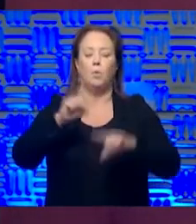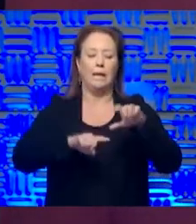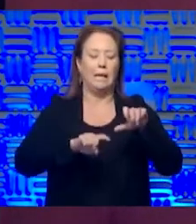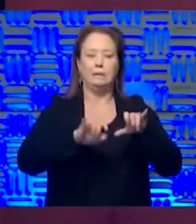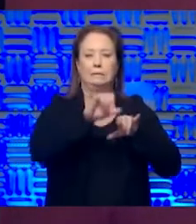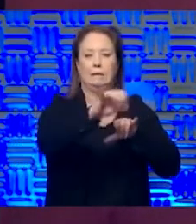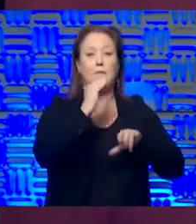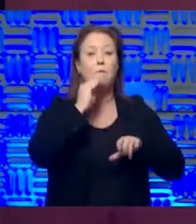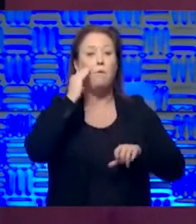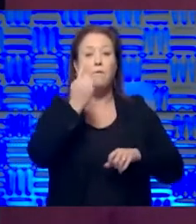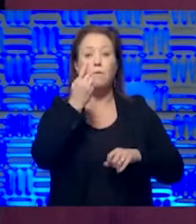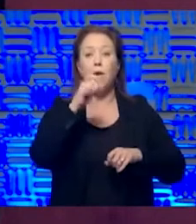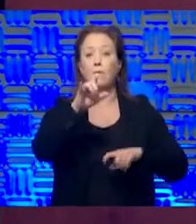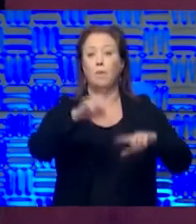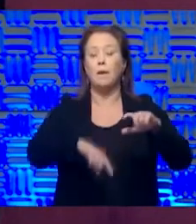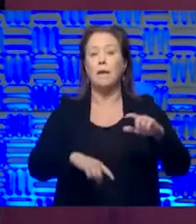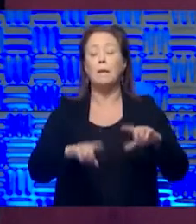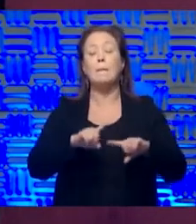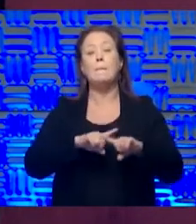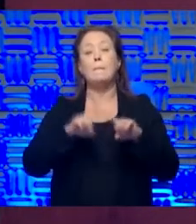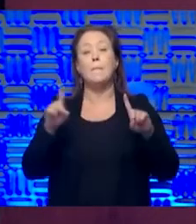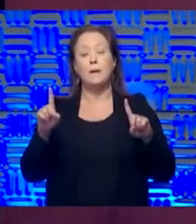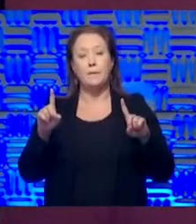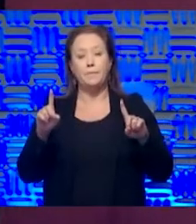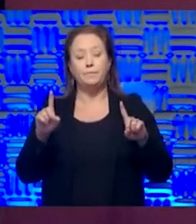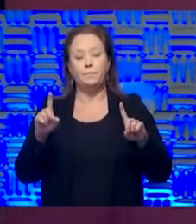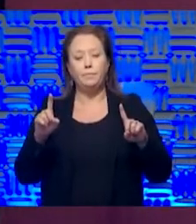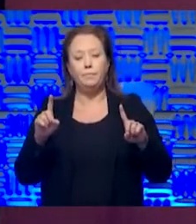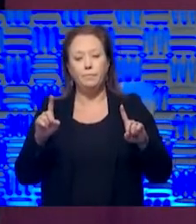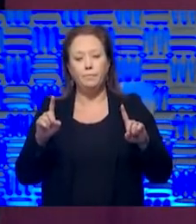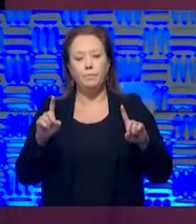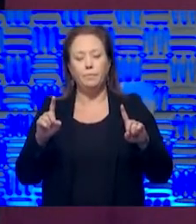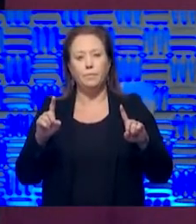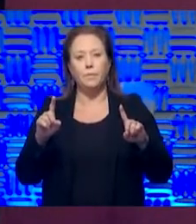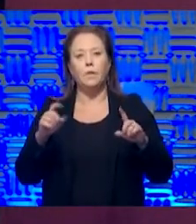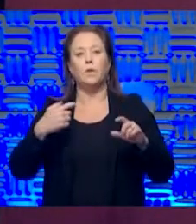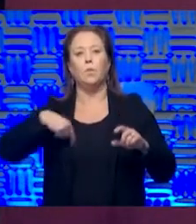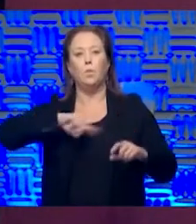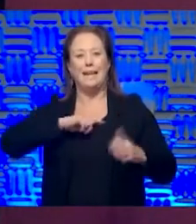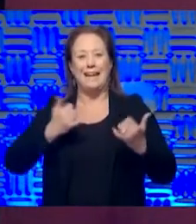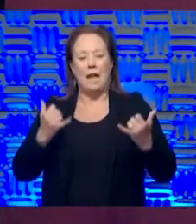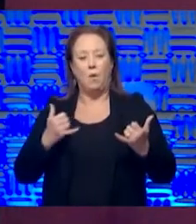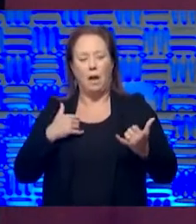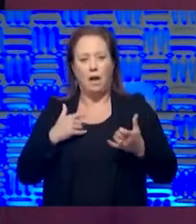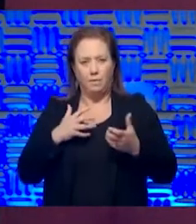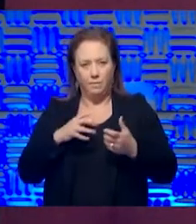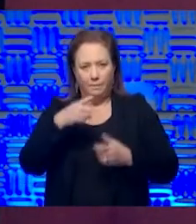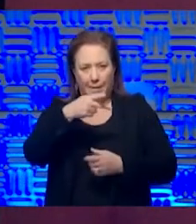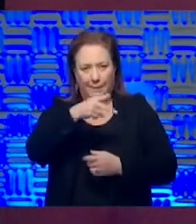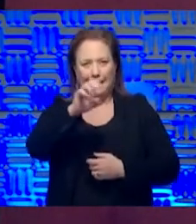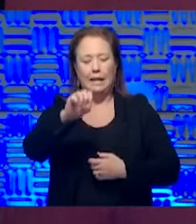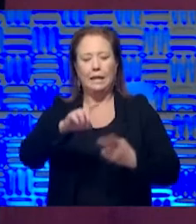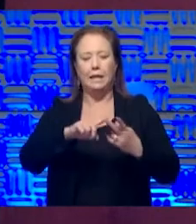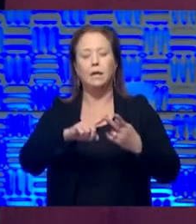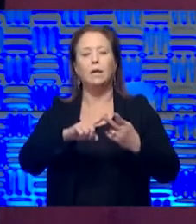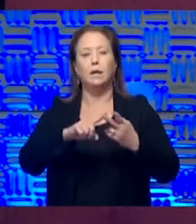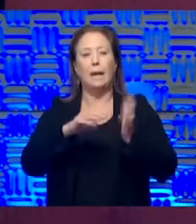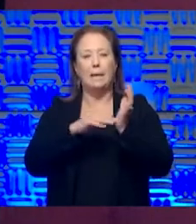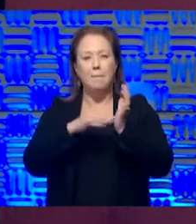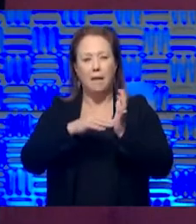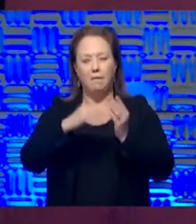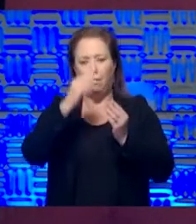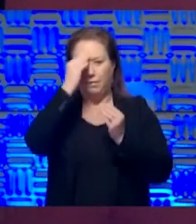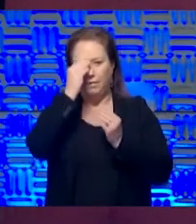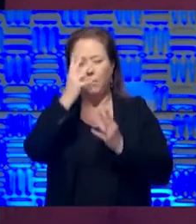in place forever. But what it has done is to allow us to build up enough PPE and enough expertise and disseminate the